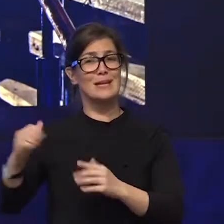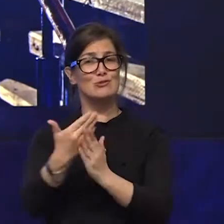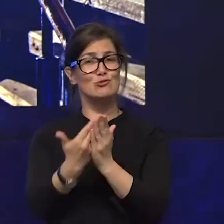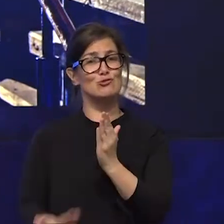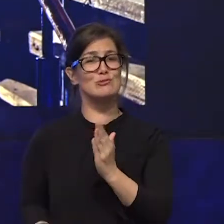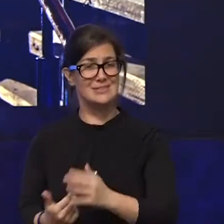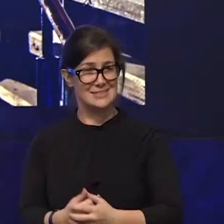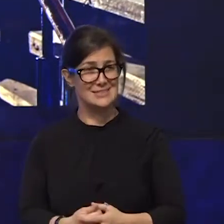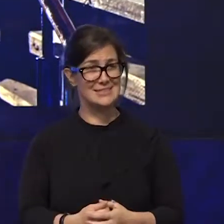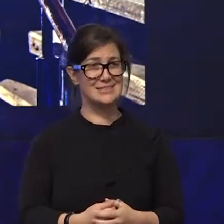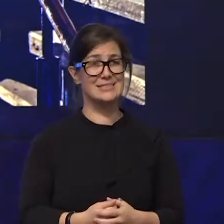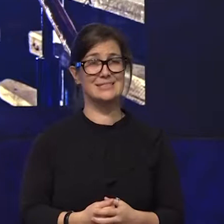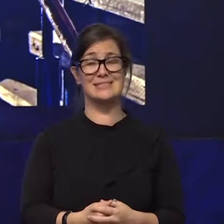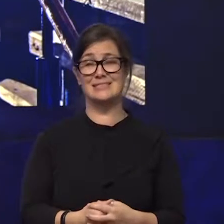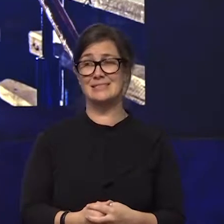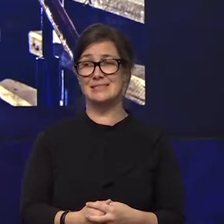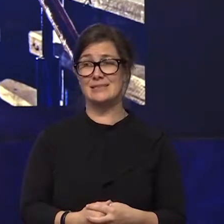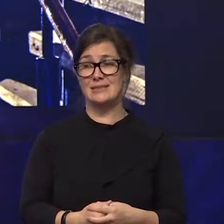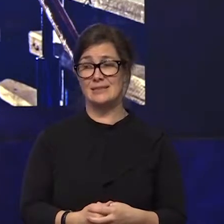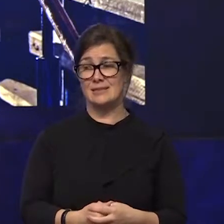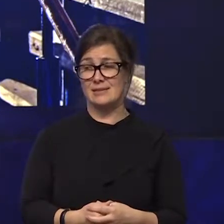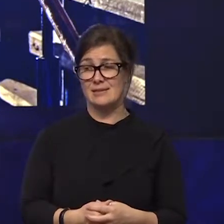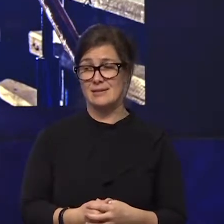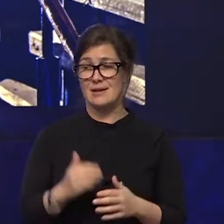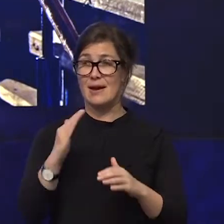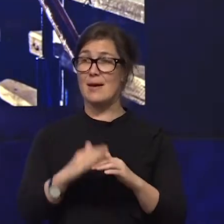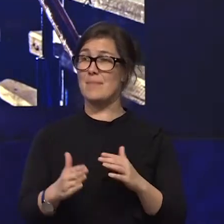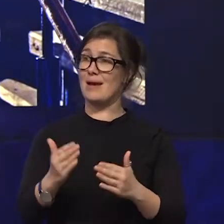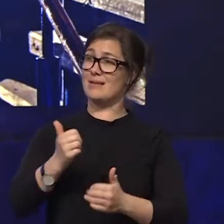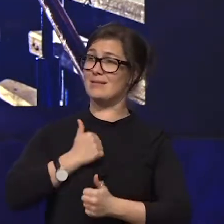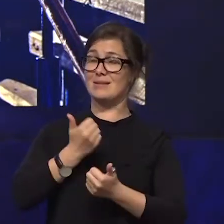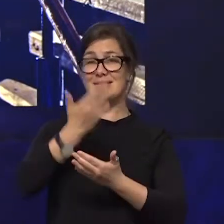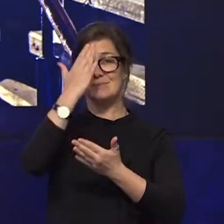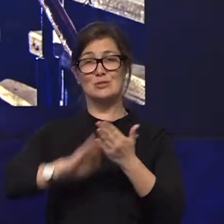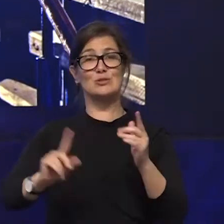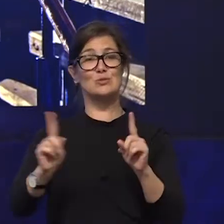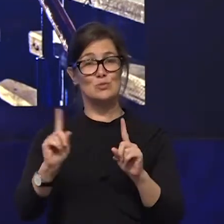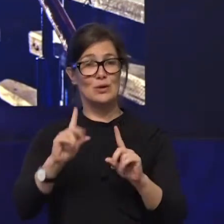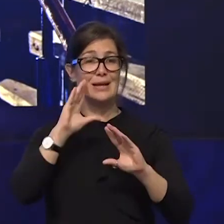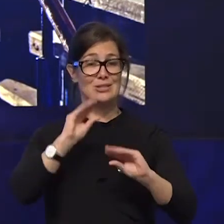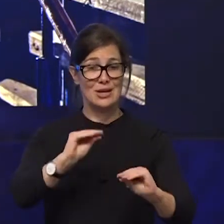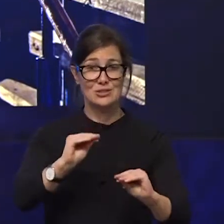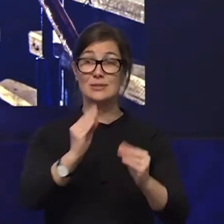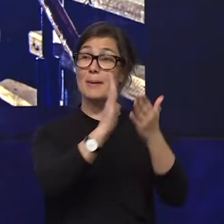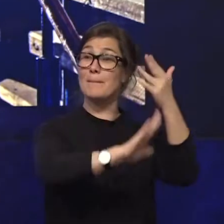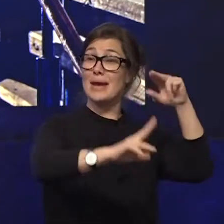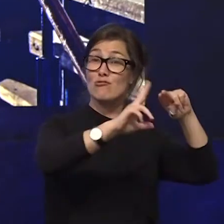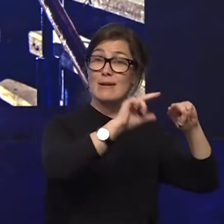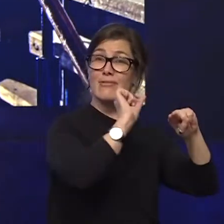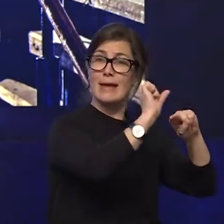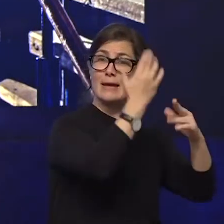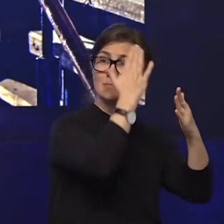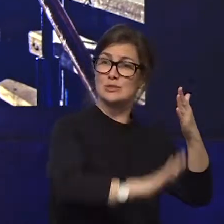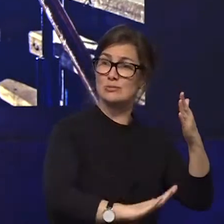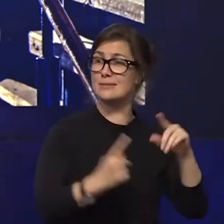earlier this afternoon around our experiences of education the parental experience and also the